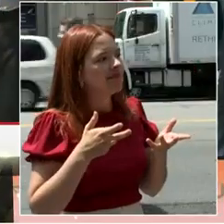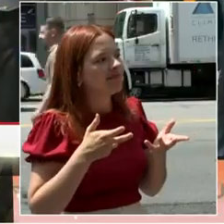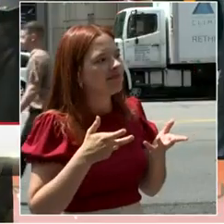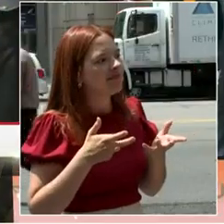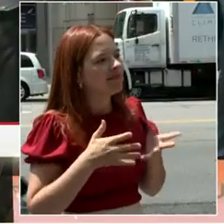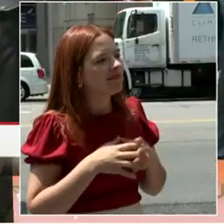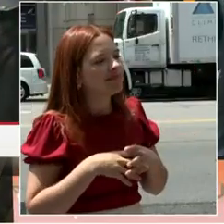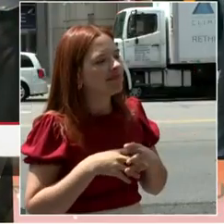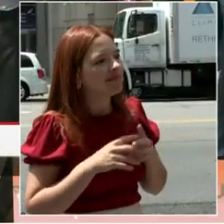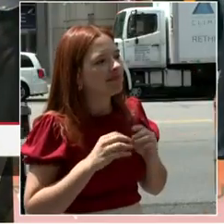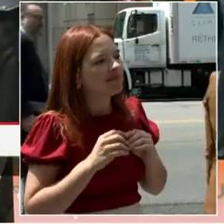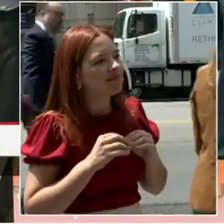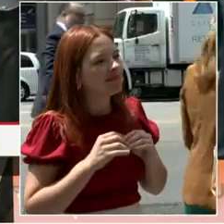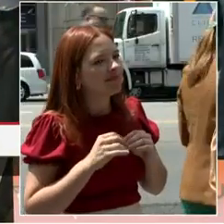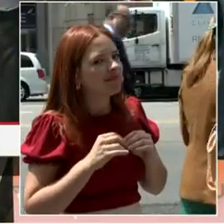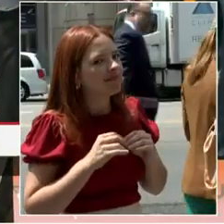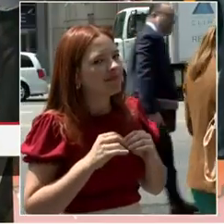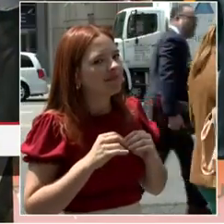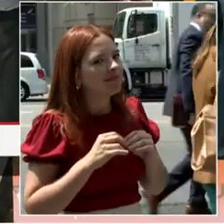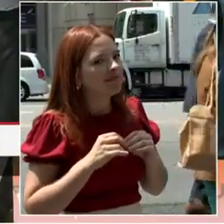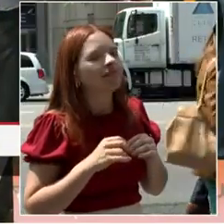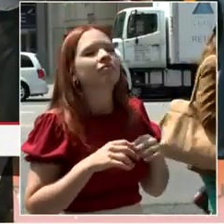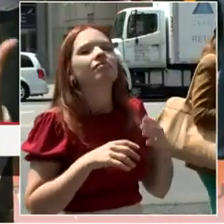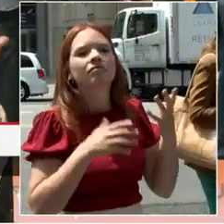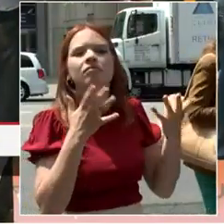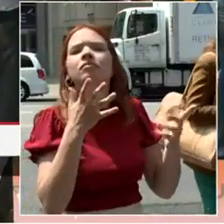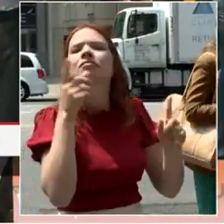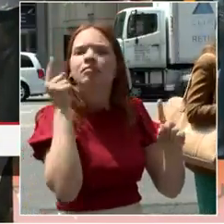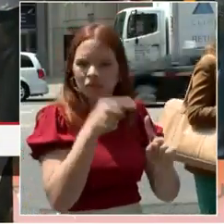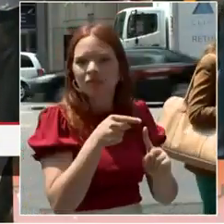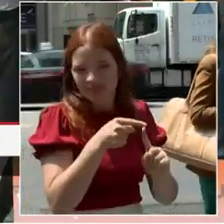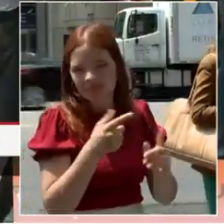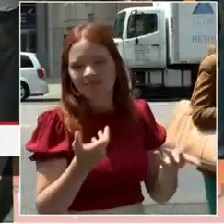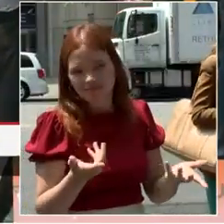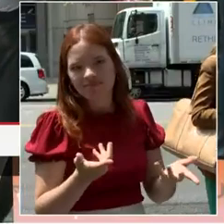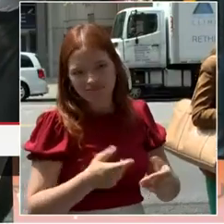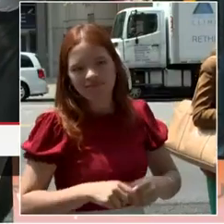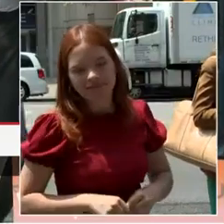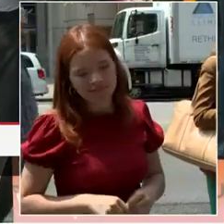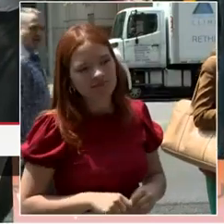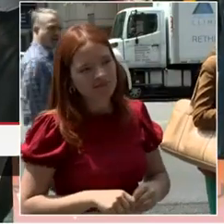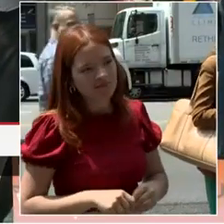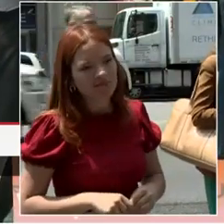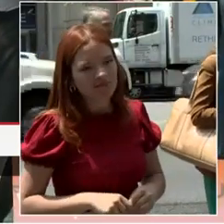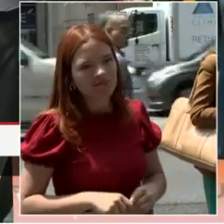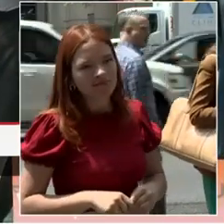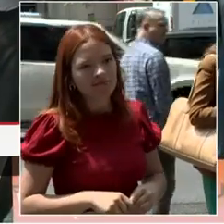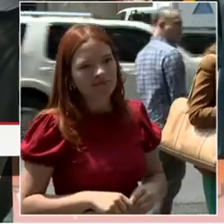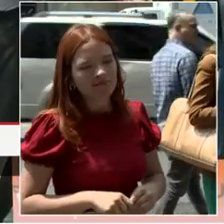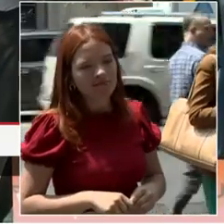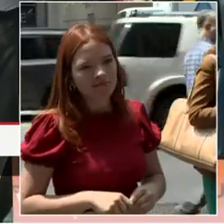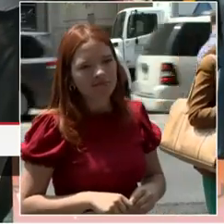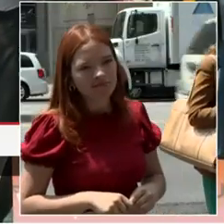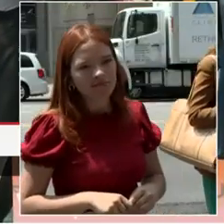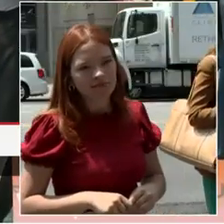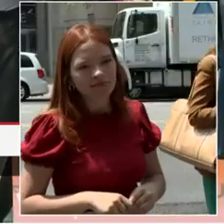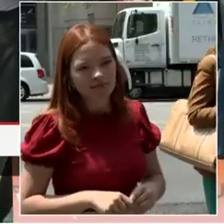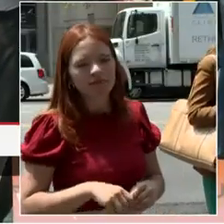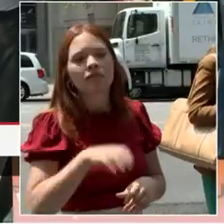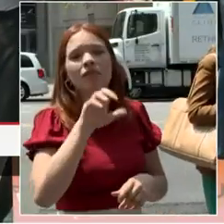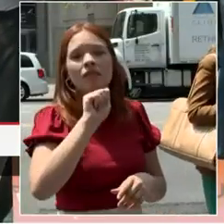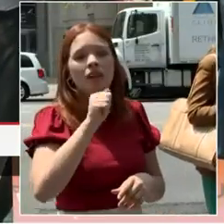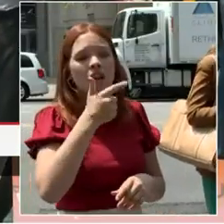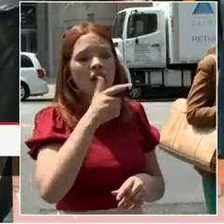That's basically the bottom line. You heard Leona already talk about using our five-year economic development